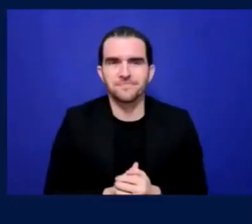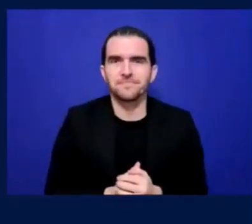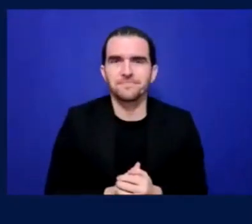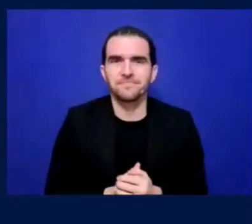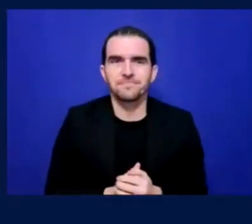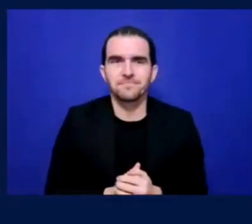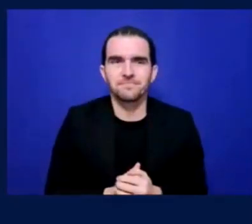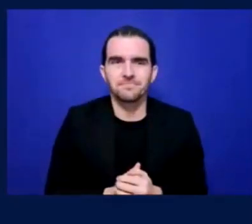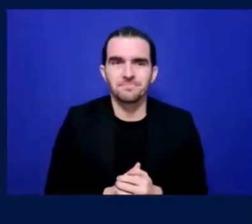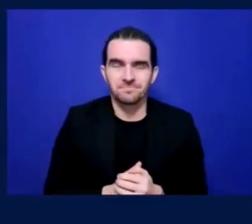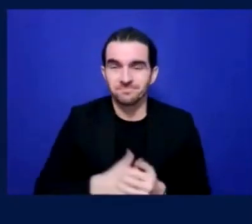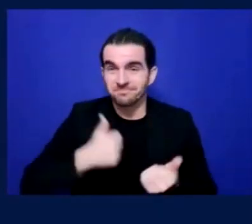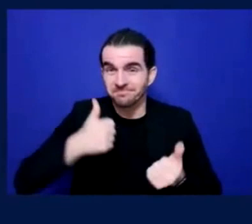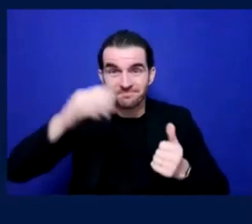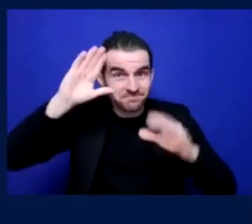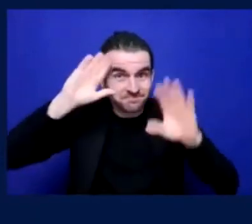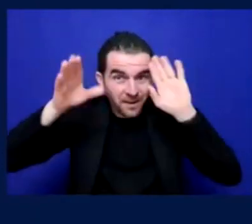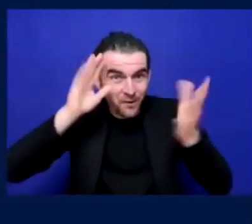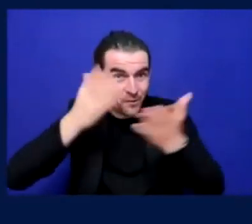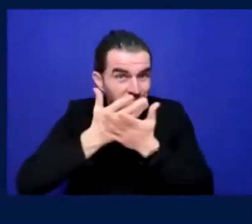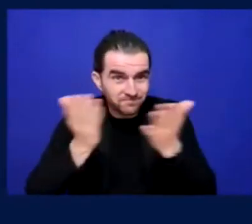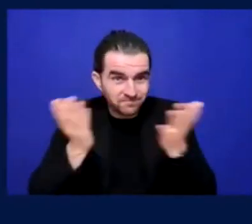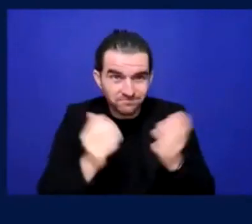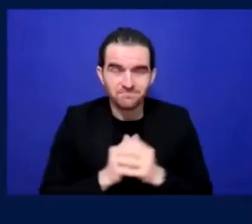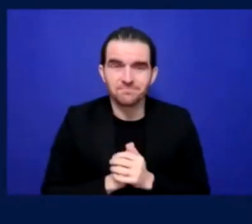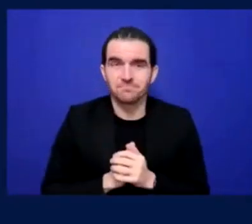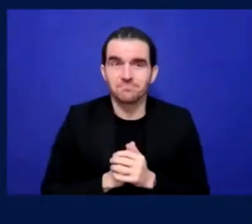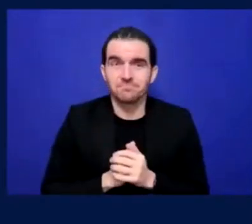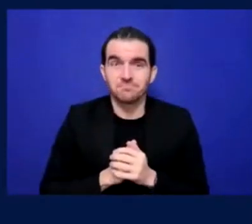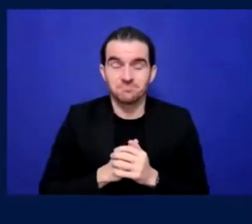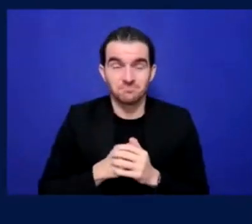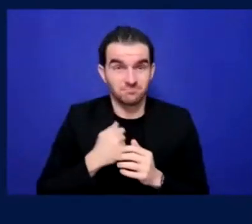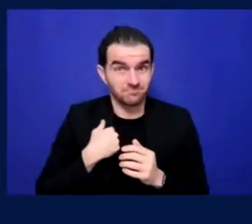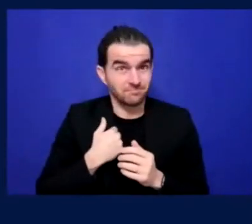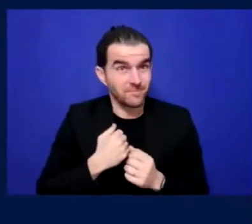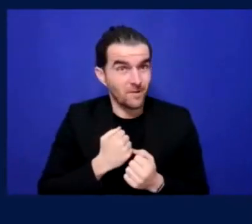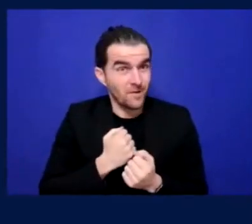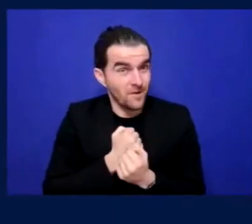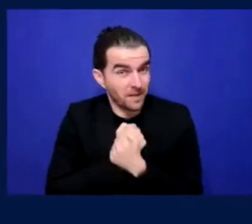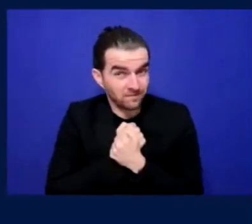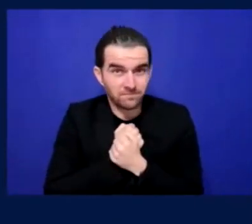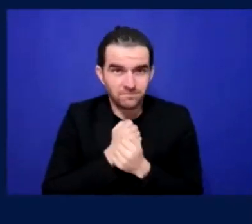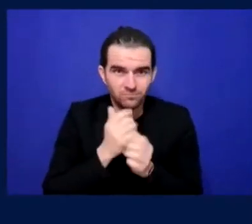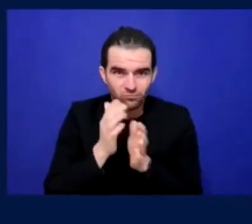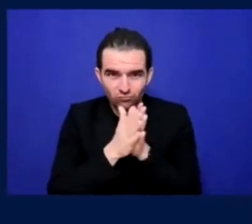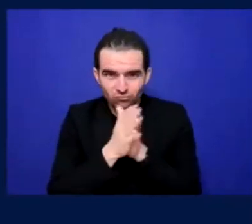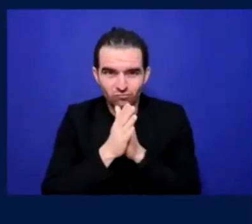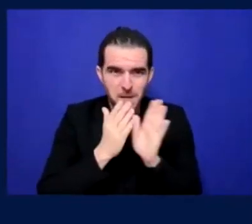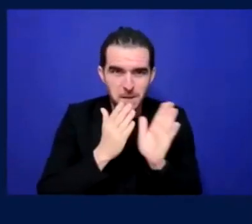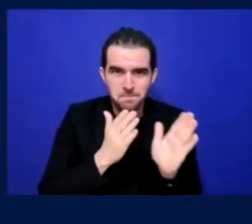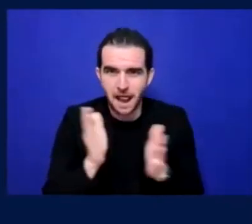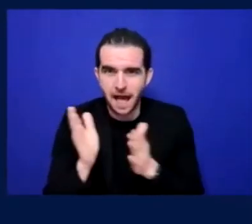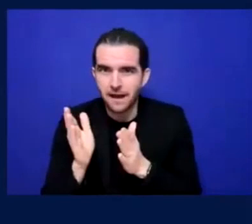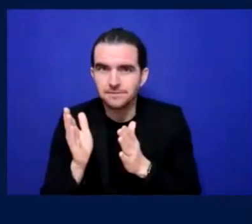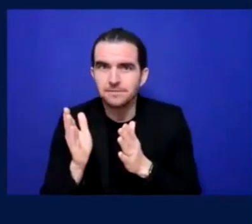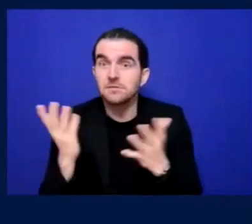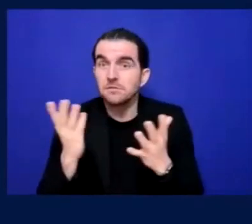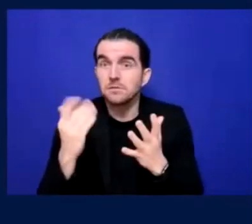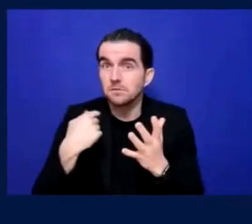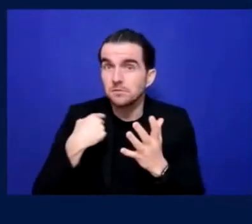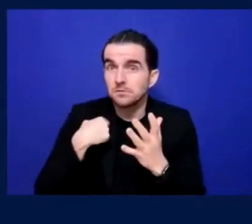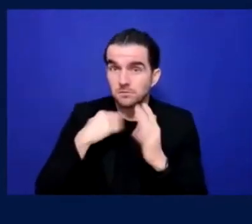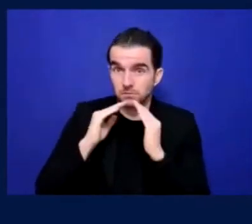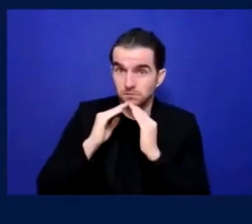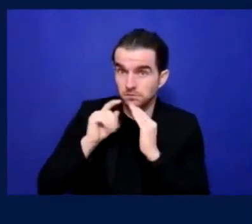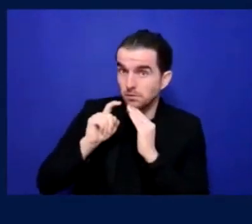this and actually football is a reason to go somewhere and it's a great combination of meeting the city and the country